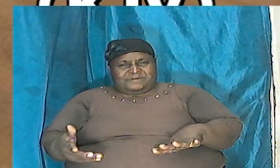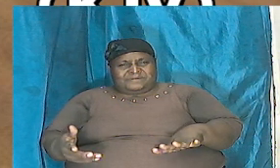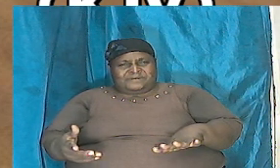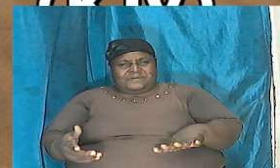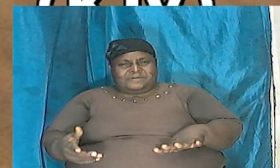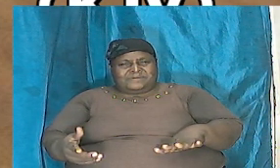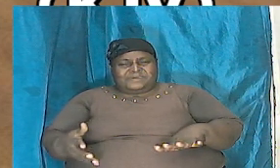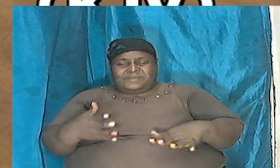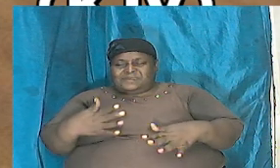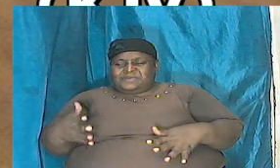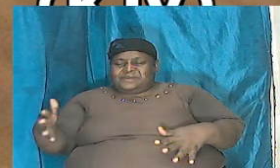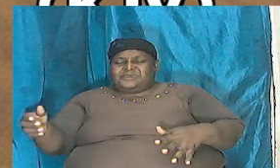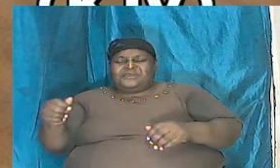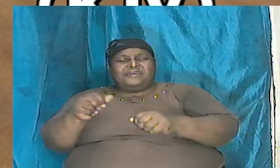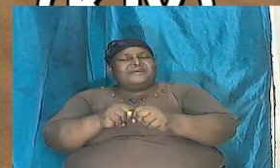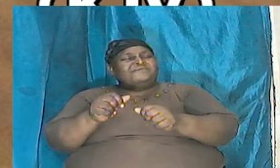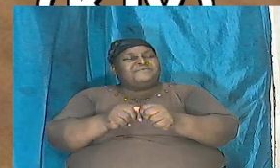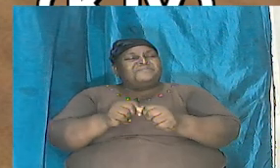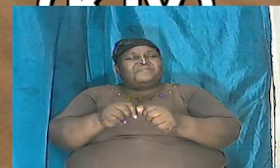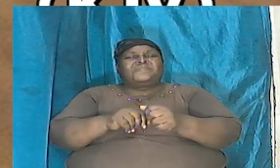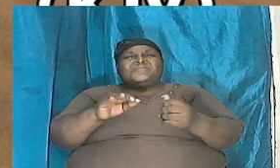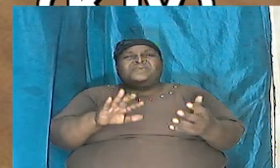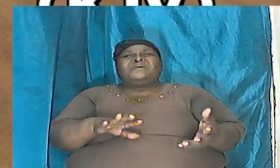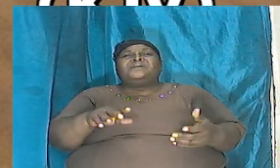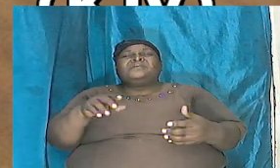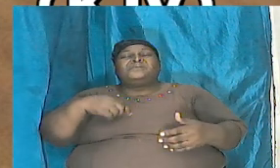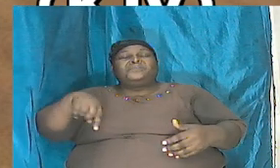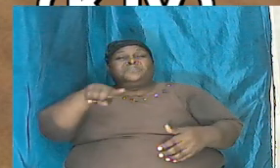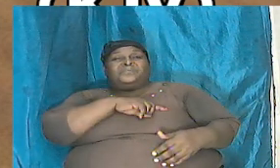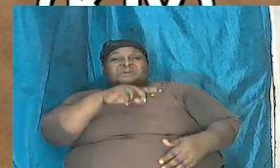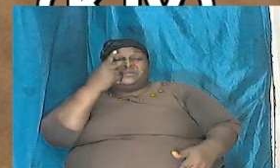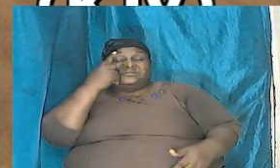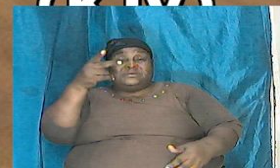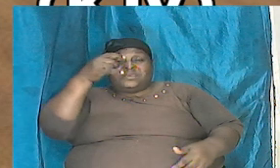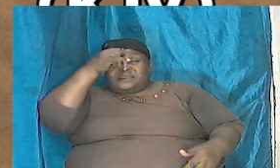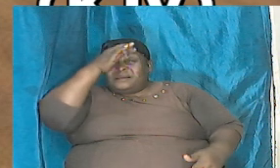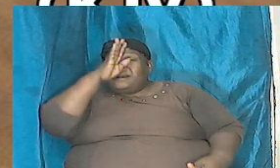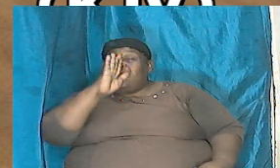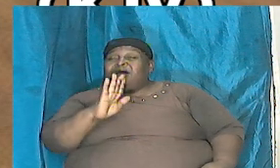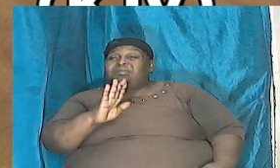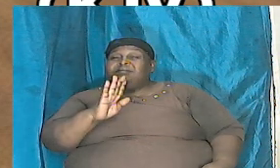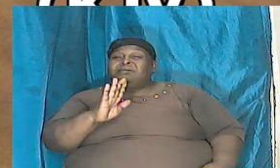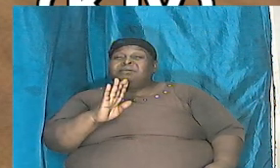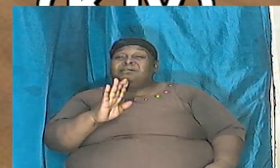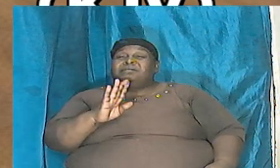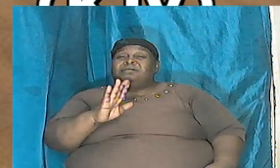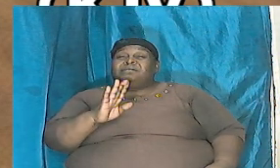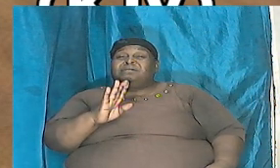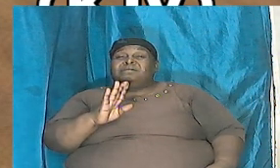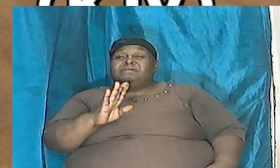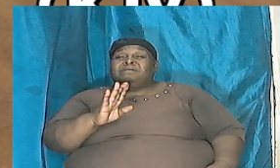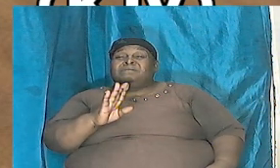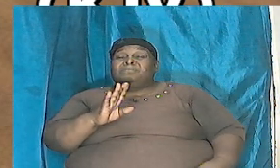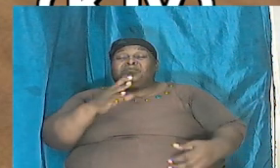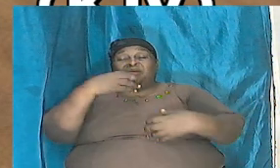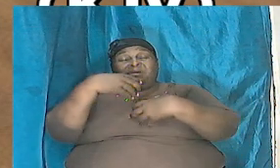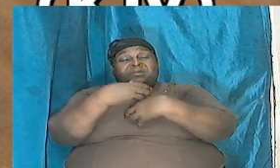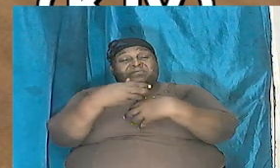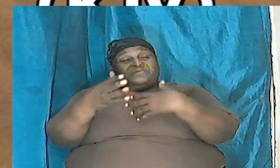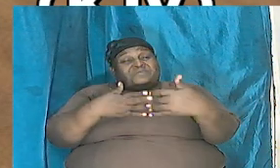every area we see that God literally whether it's in the creation